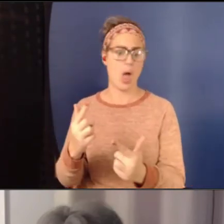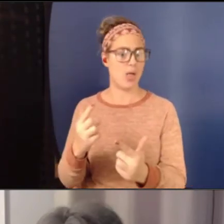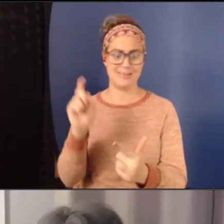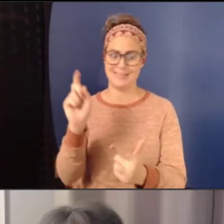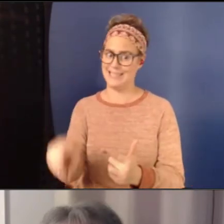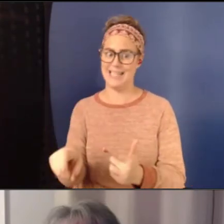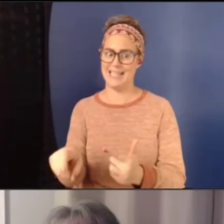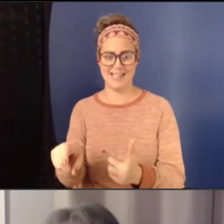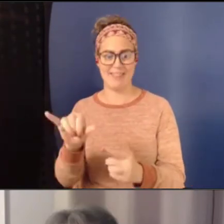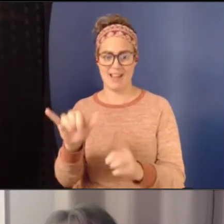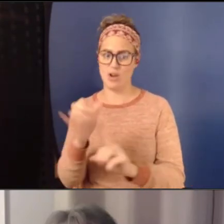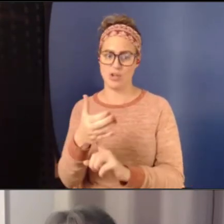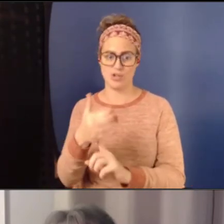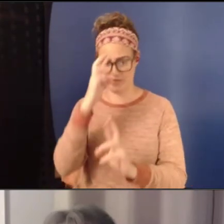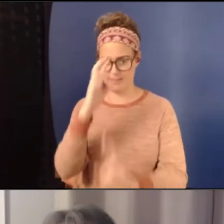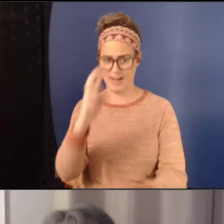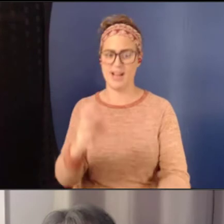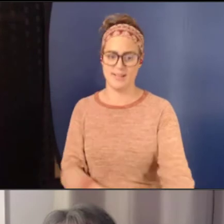deserve.